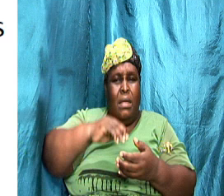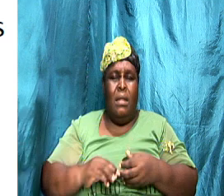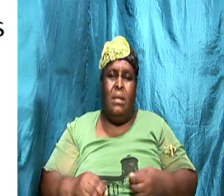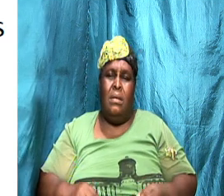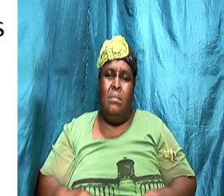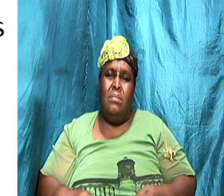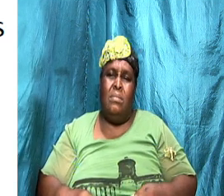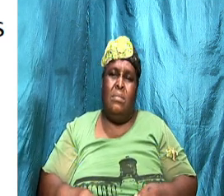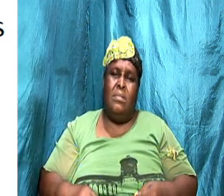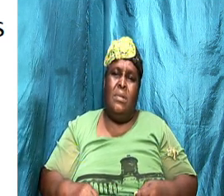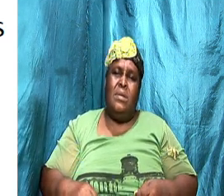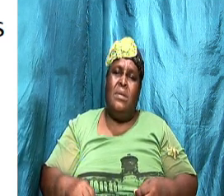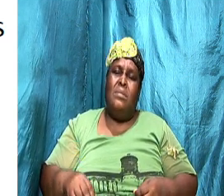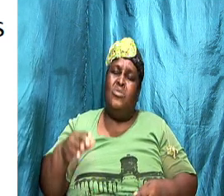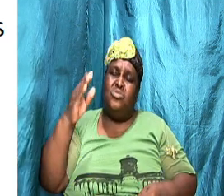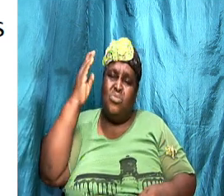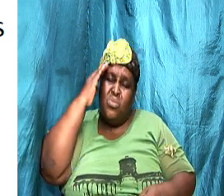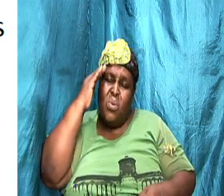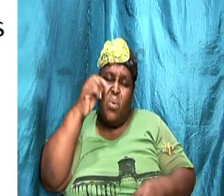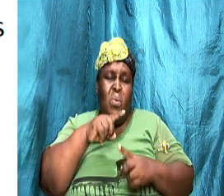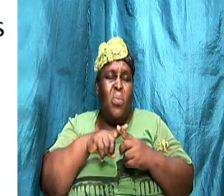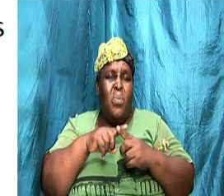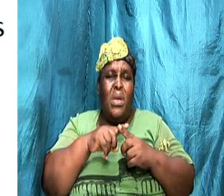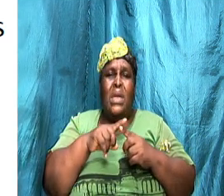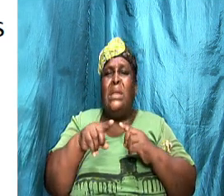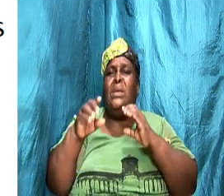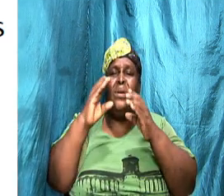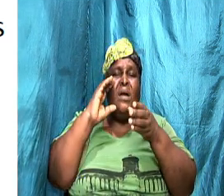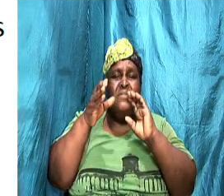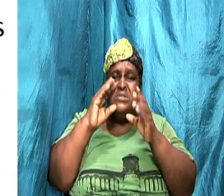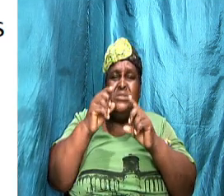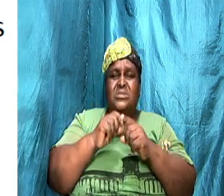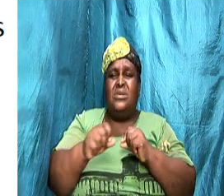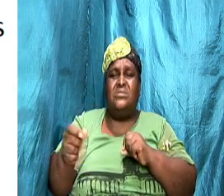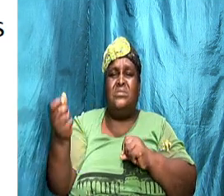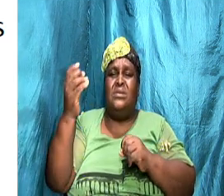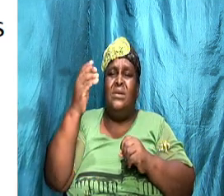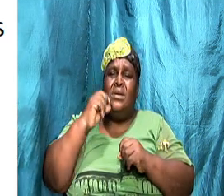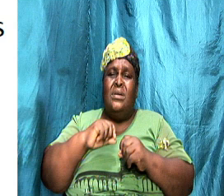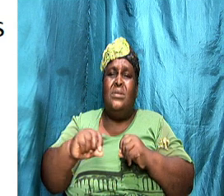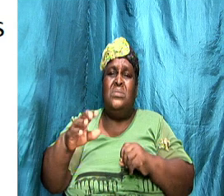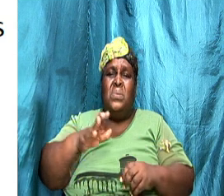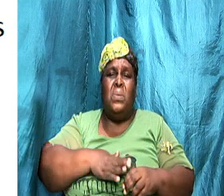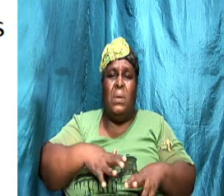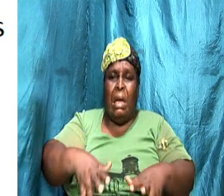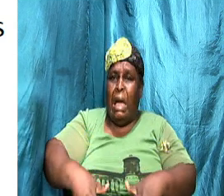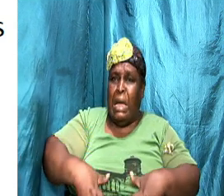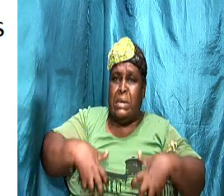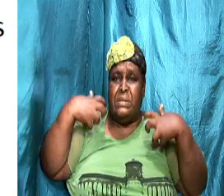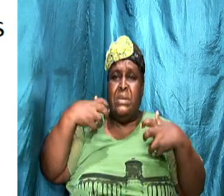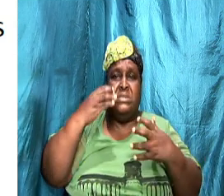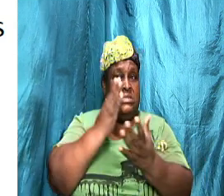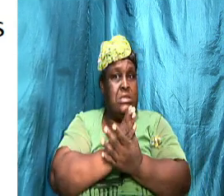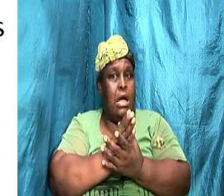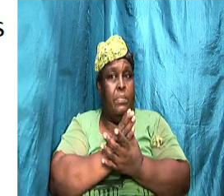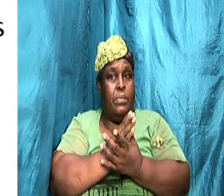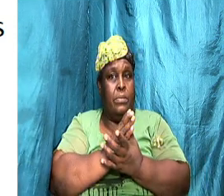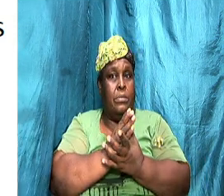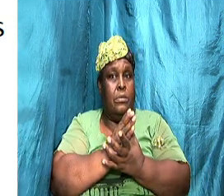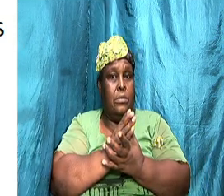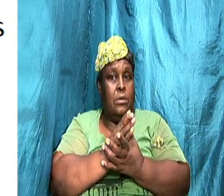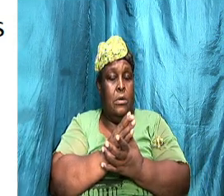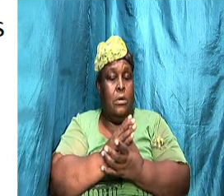recognize when the conversation is becoming too heated stop get your thoughts together and let both